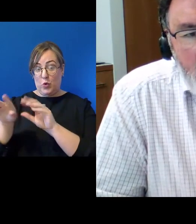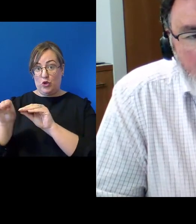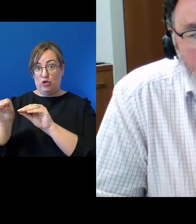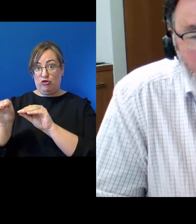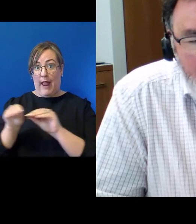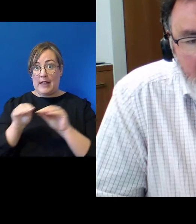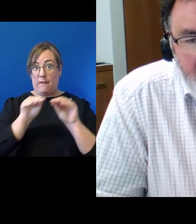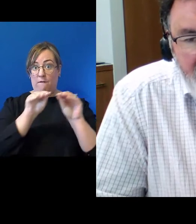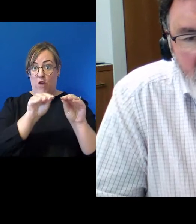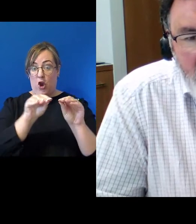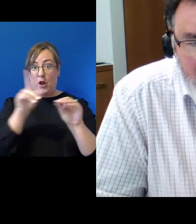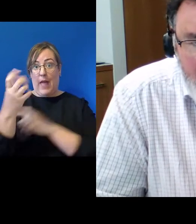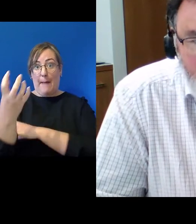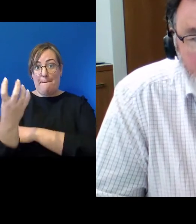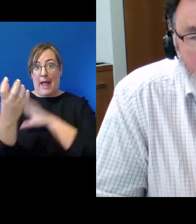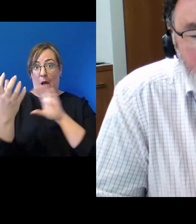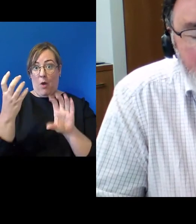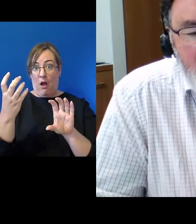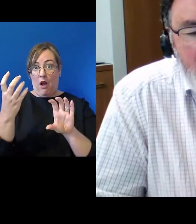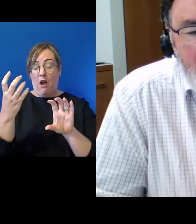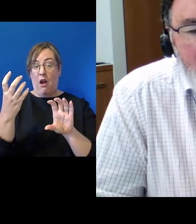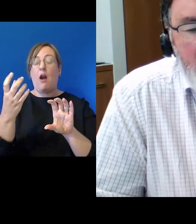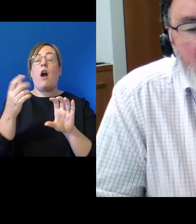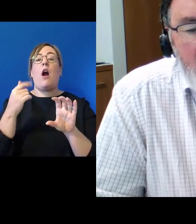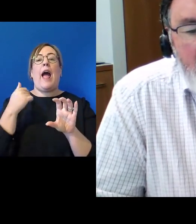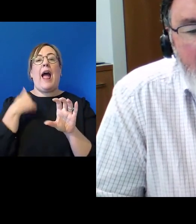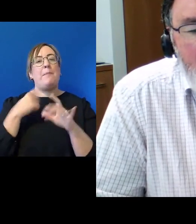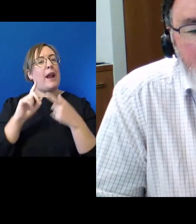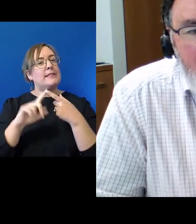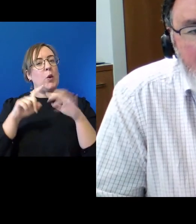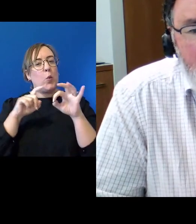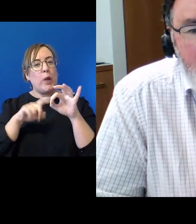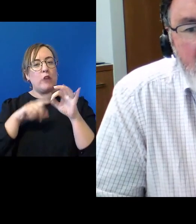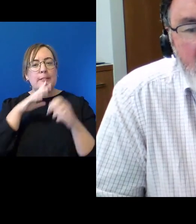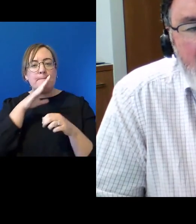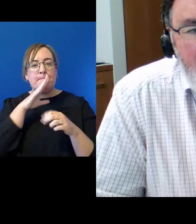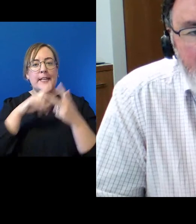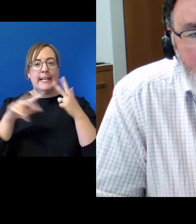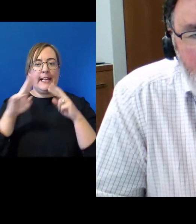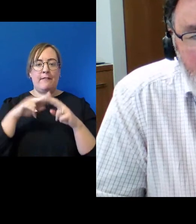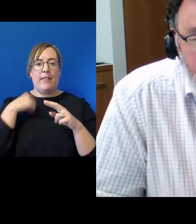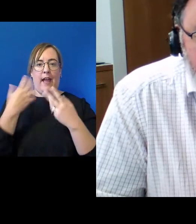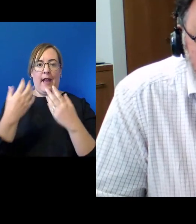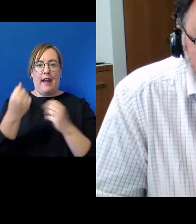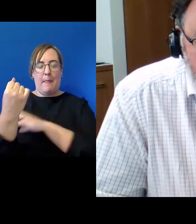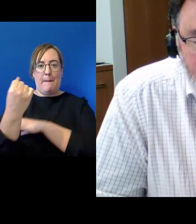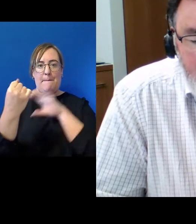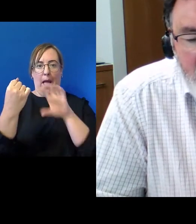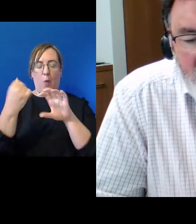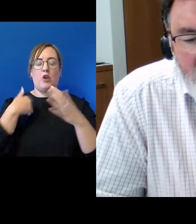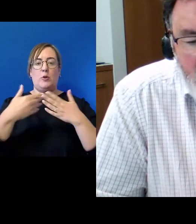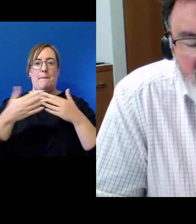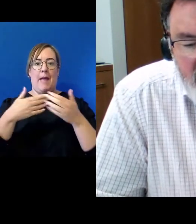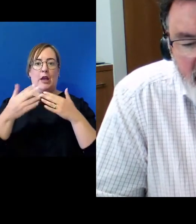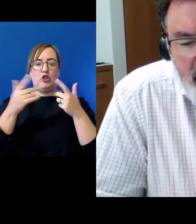query whether, and this is a matter of debate, as I've said, the power to manage the chiefs and the tribes